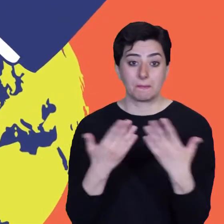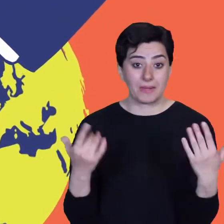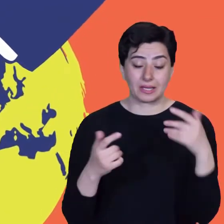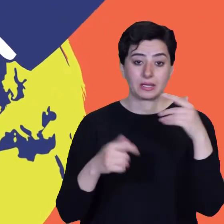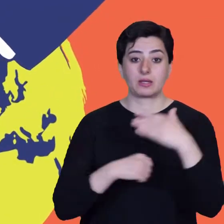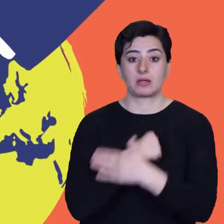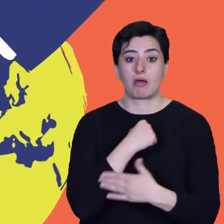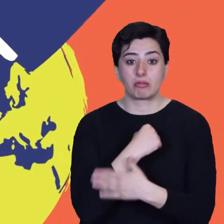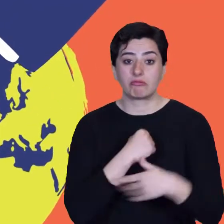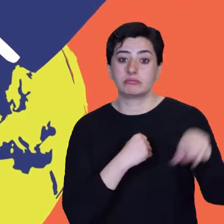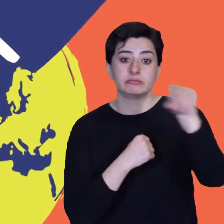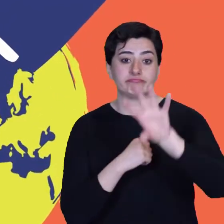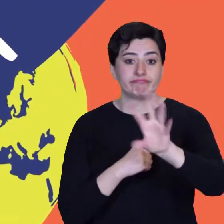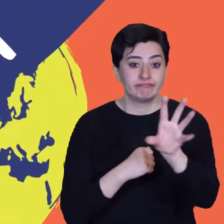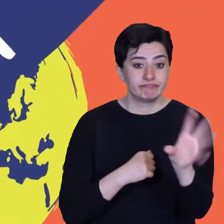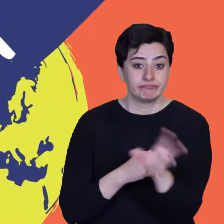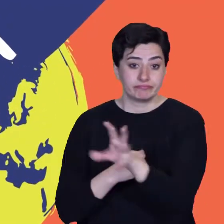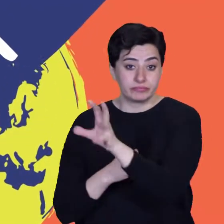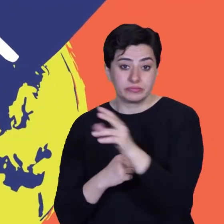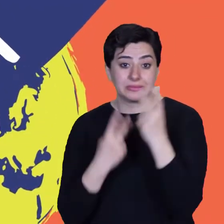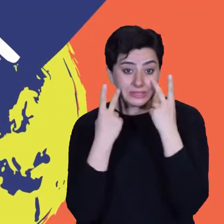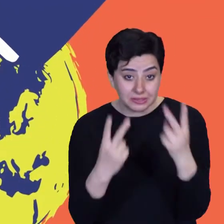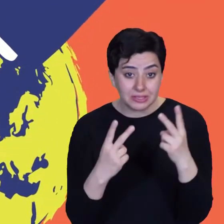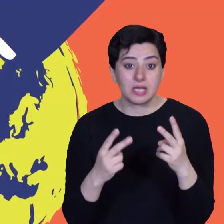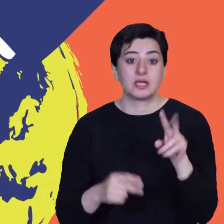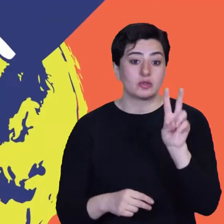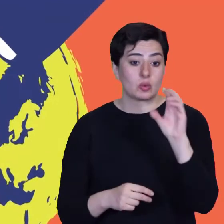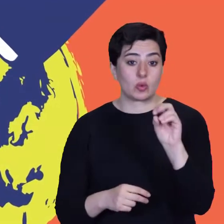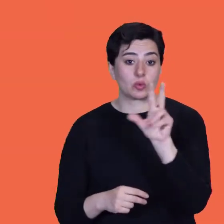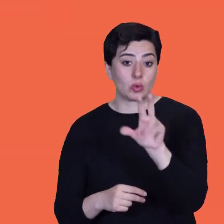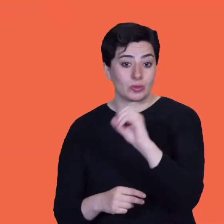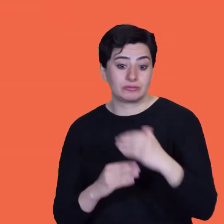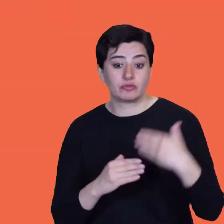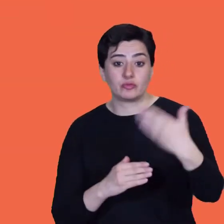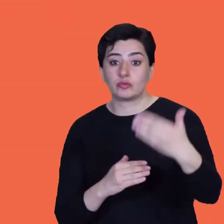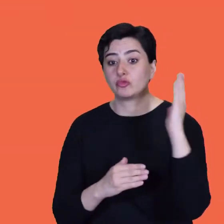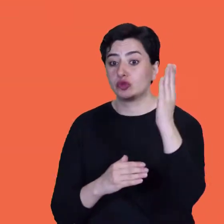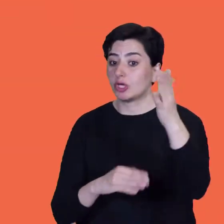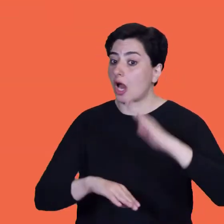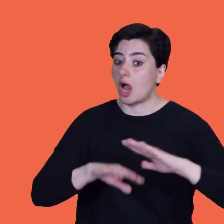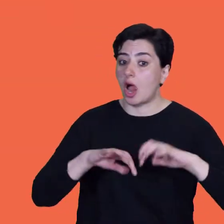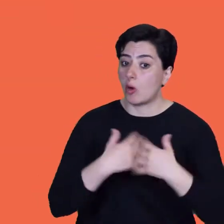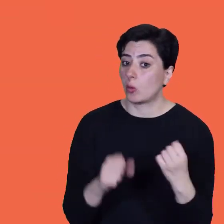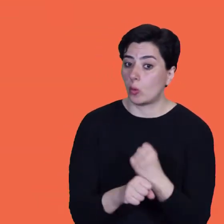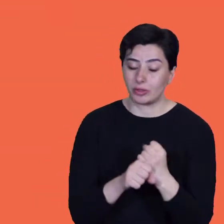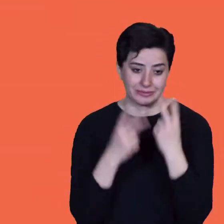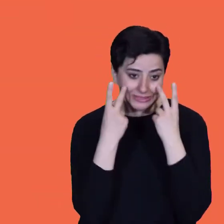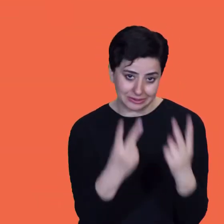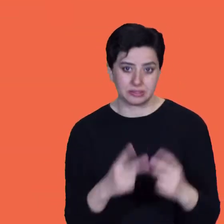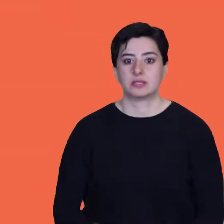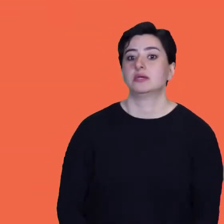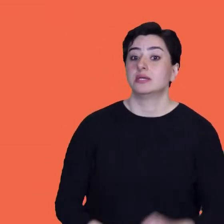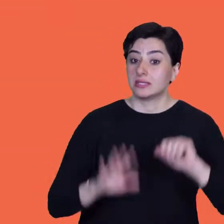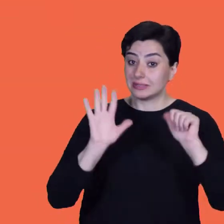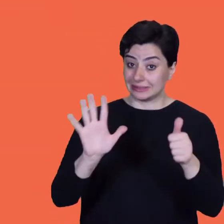countries have national and local disaster risk reduction strategies by 2030. Target six. Make